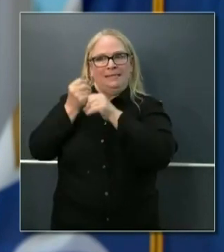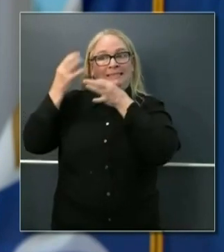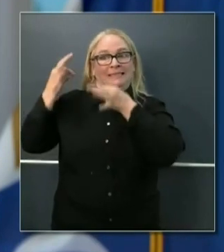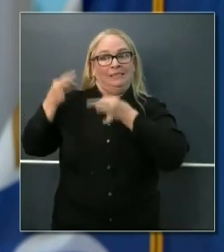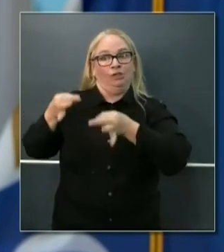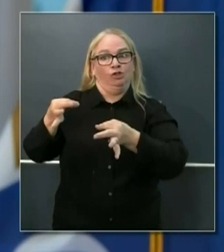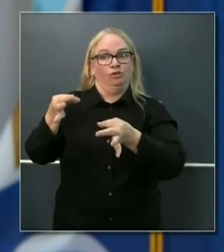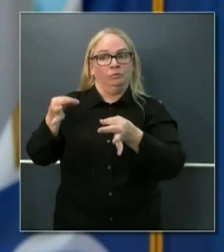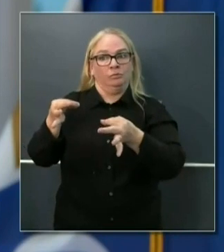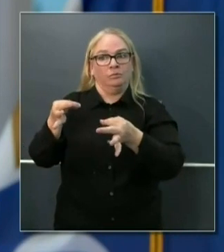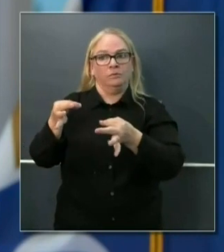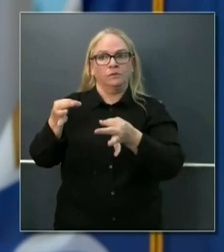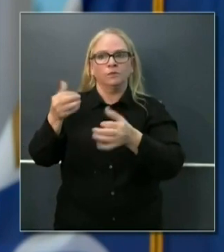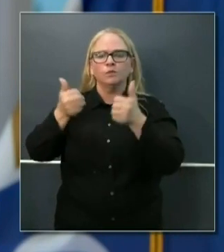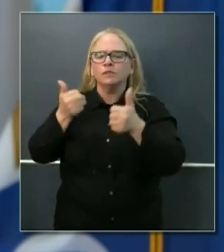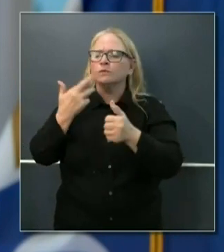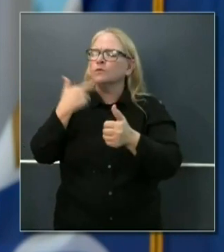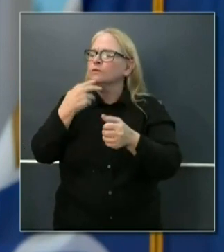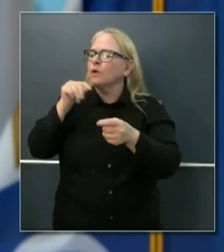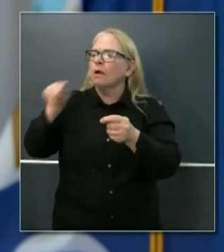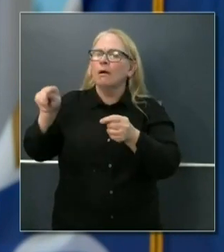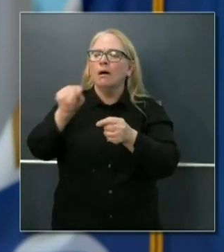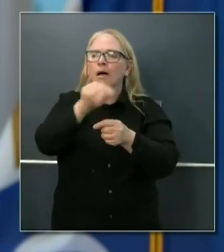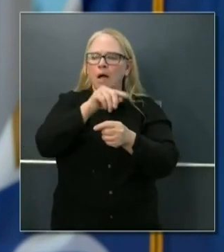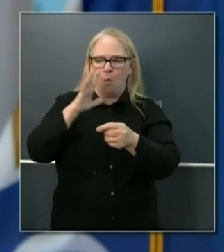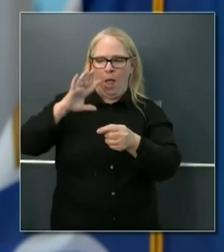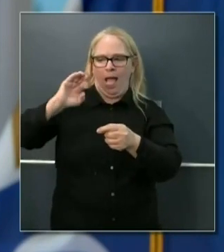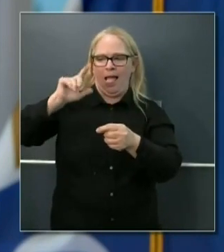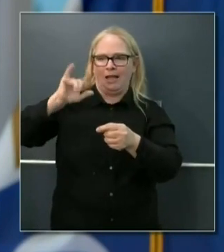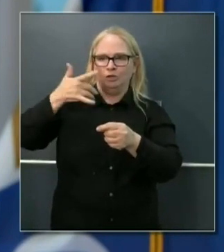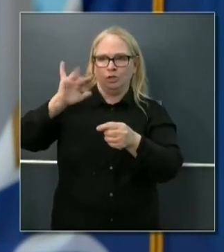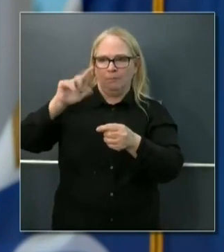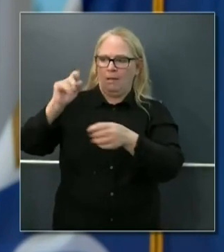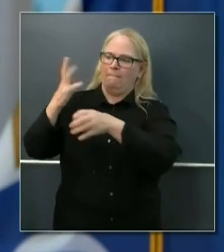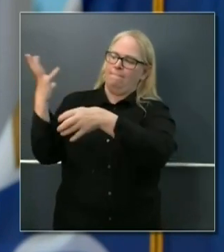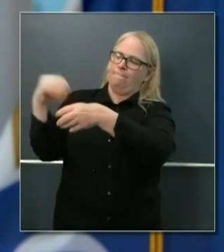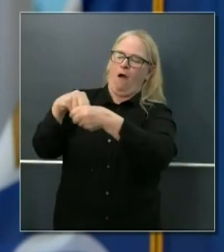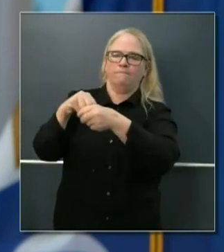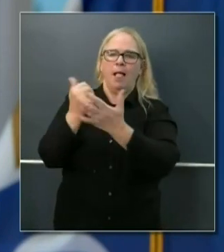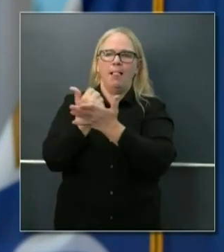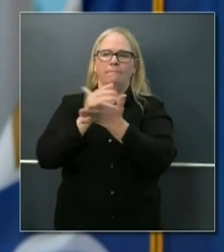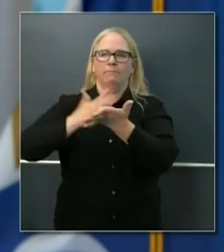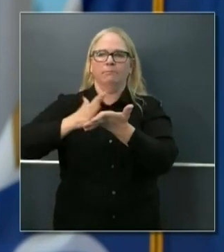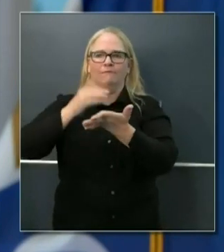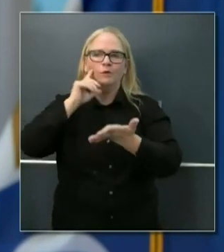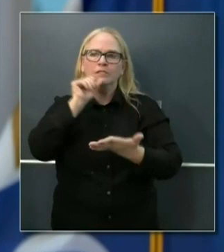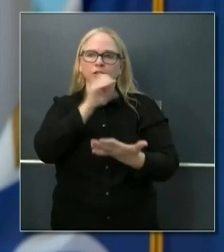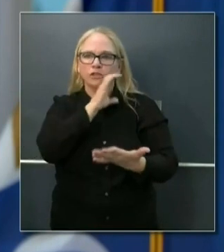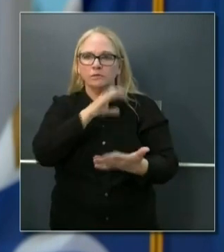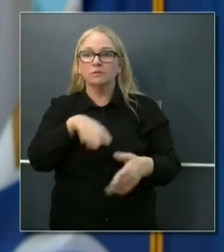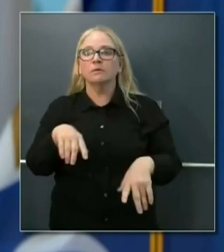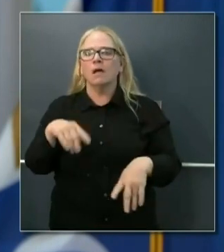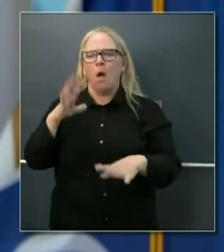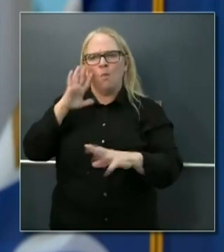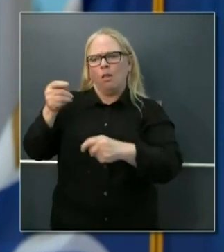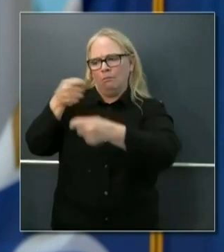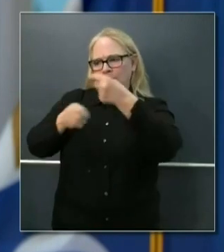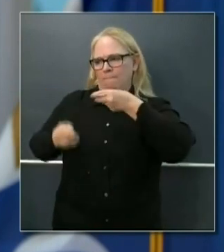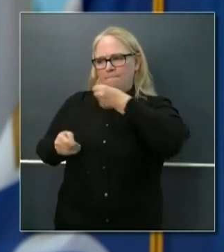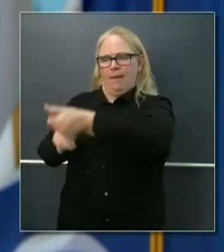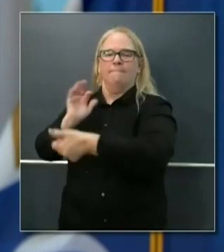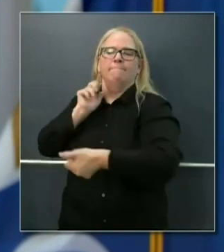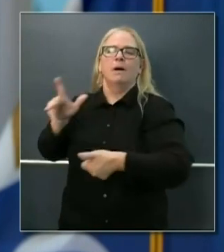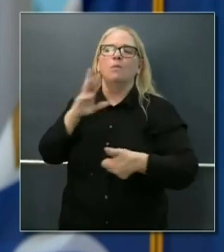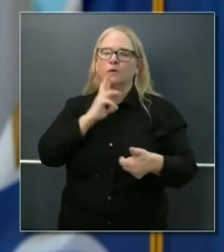of which restaurants are eligible for participation, and we will work on reimbursements. We will work on making